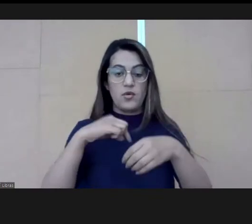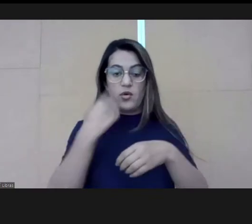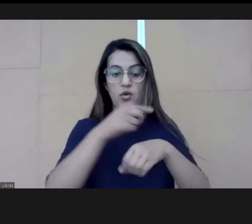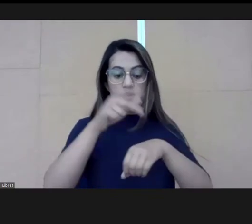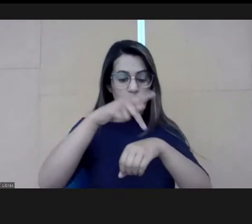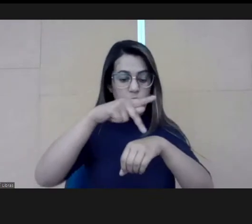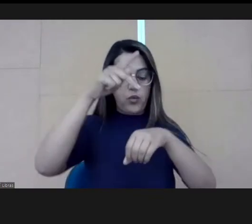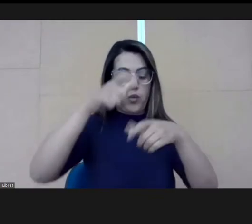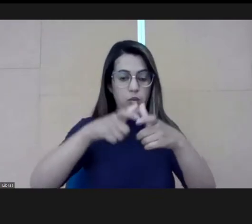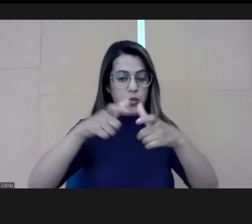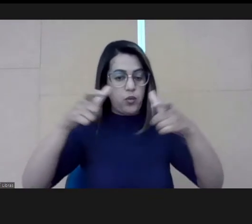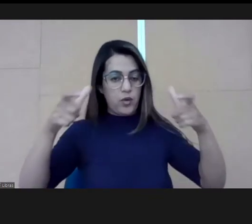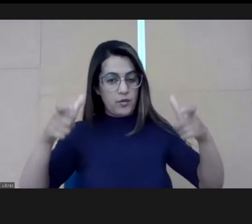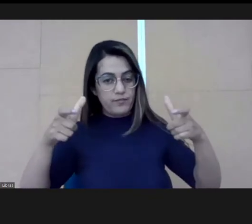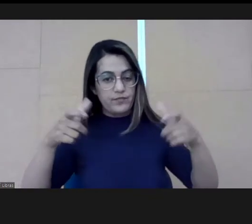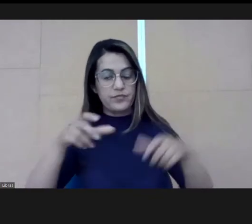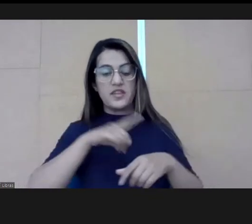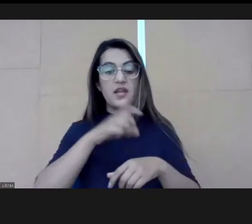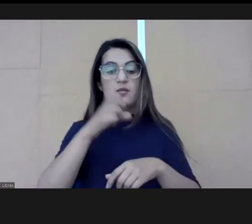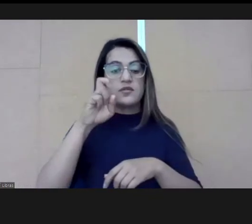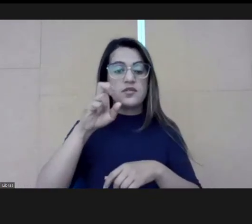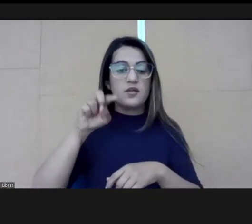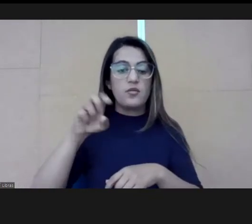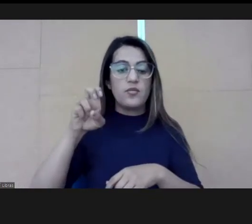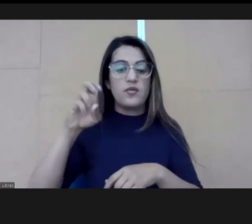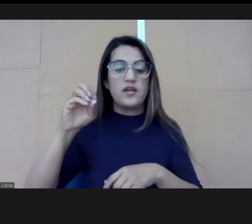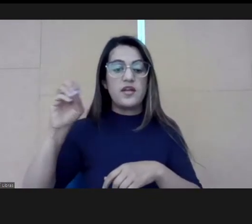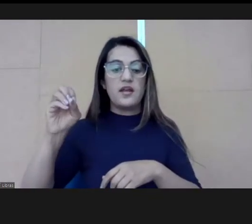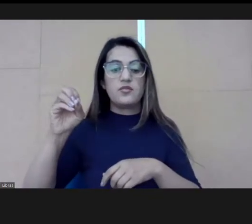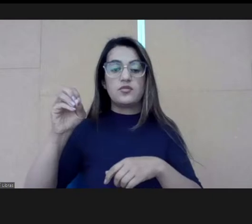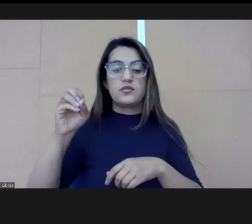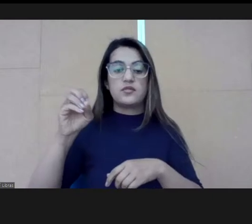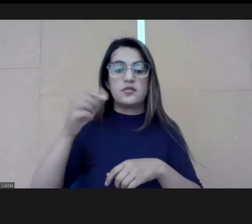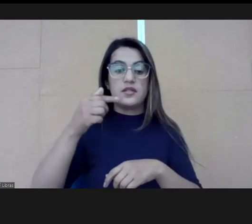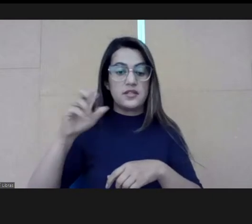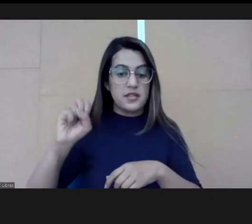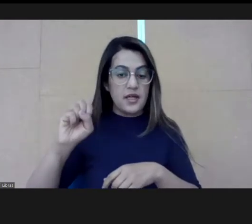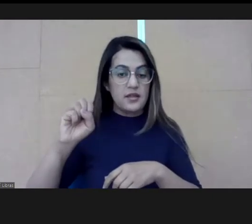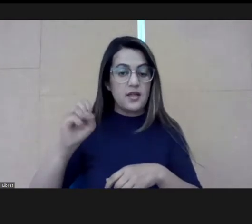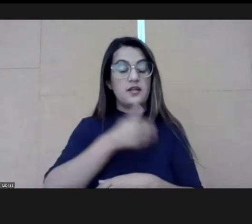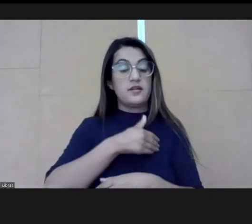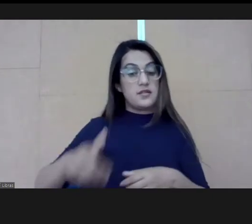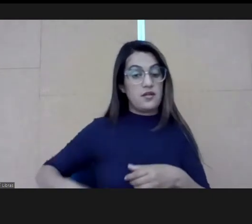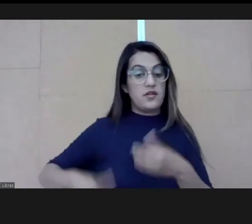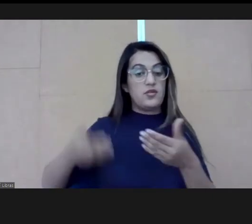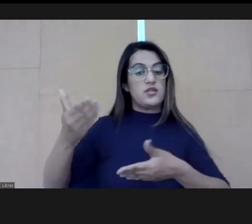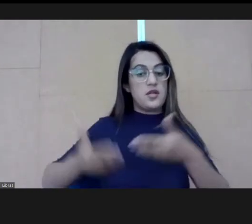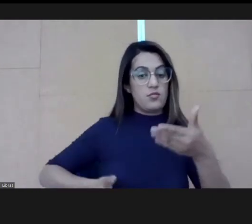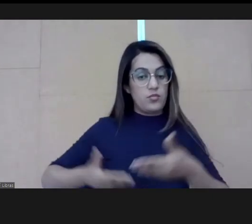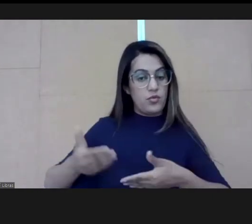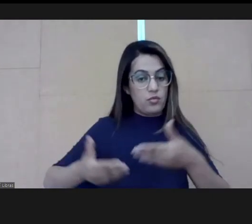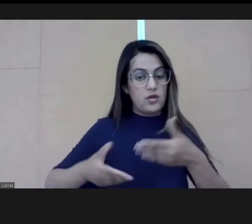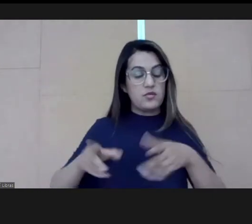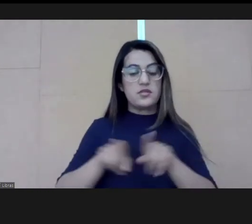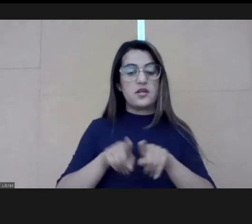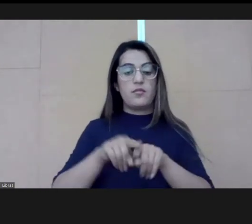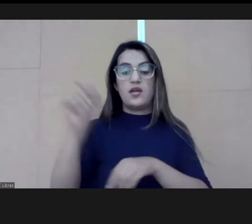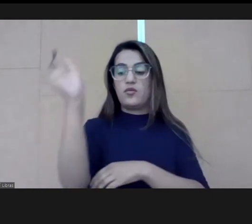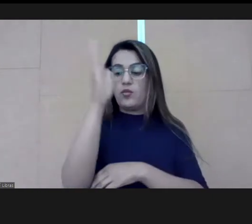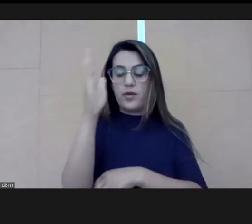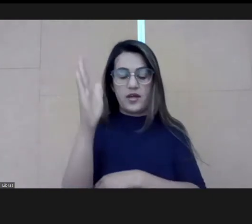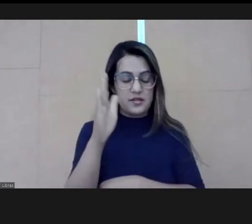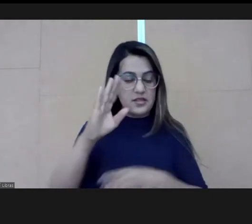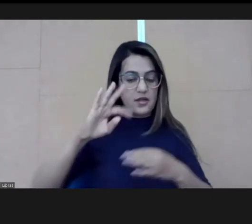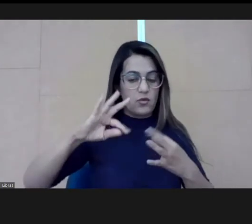leaders of the government and the municipalities. Our country is very big. And we have about